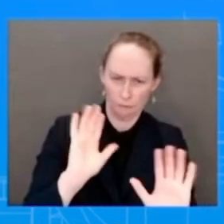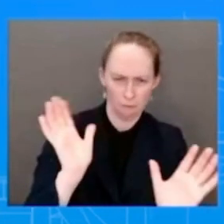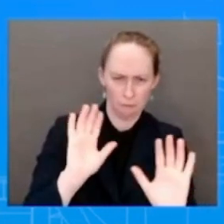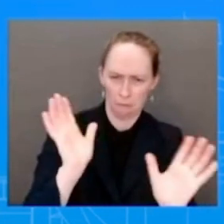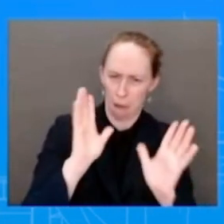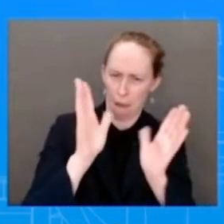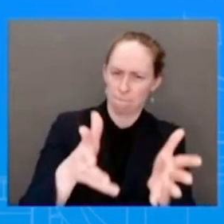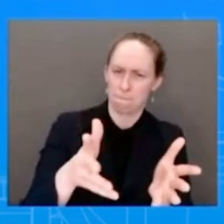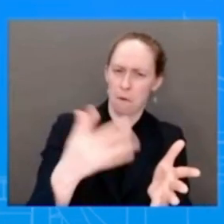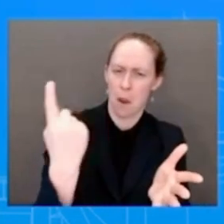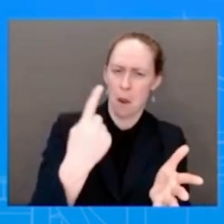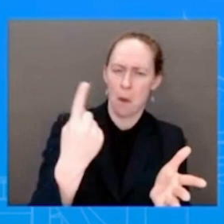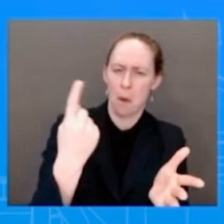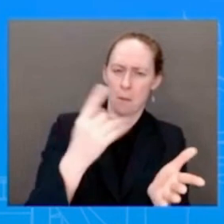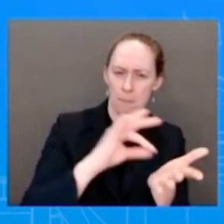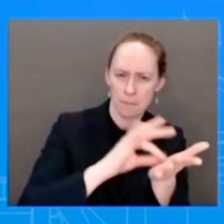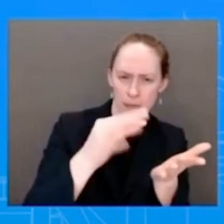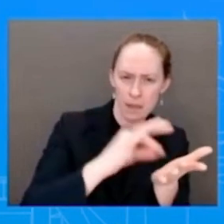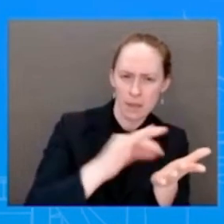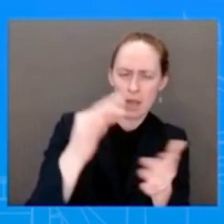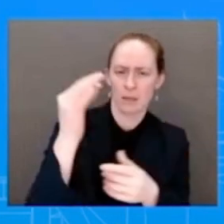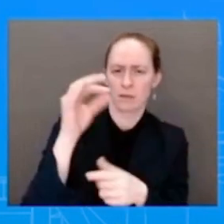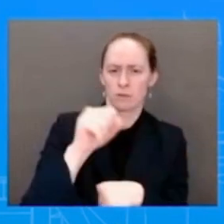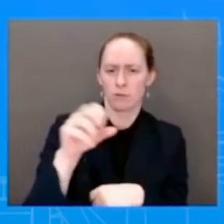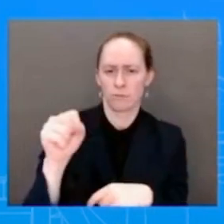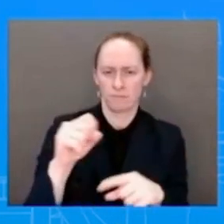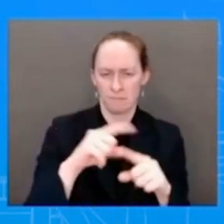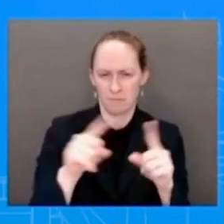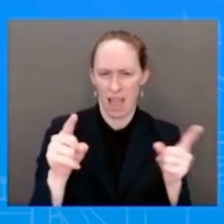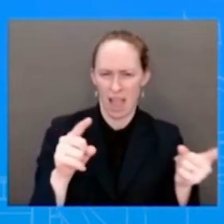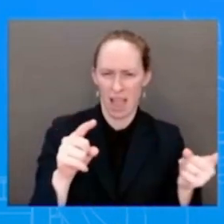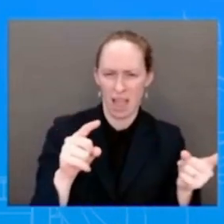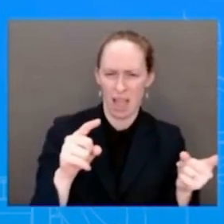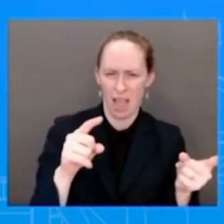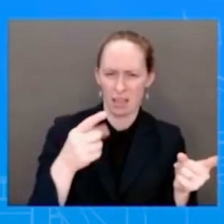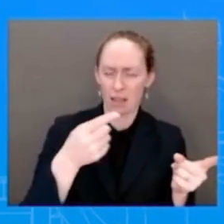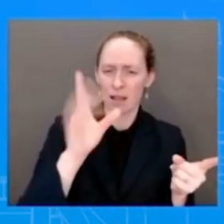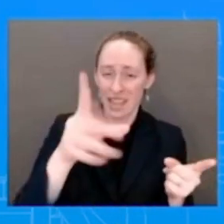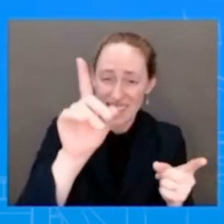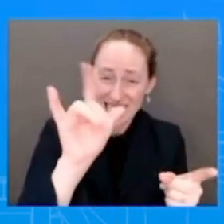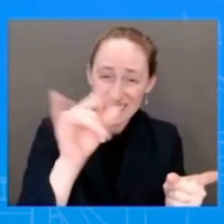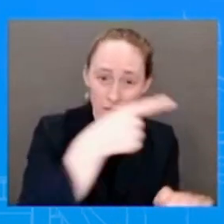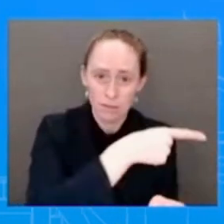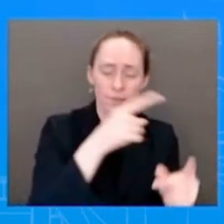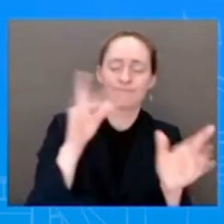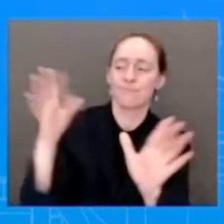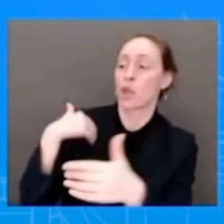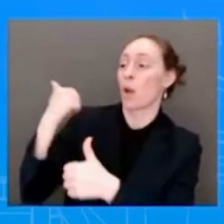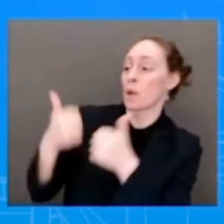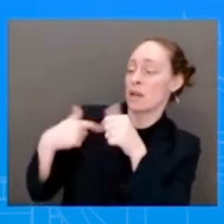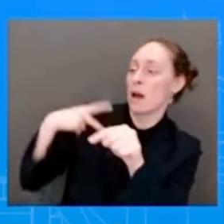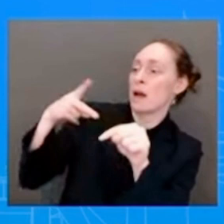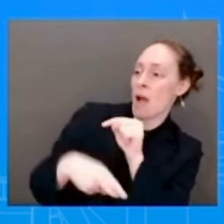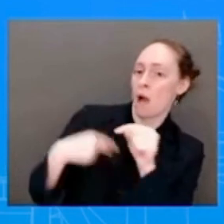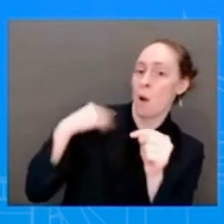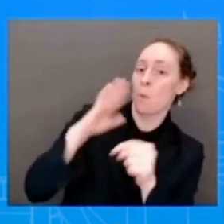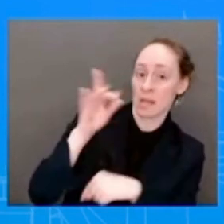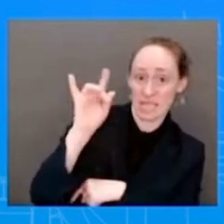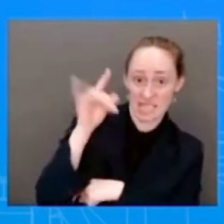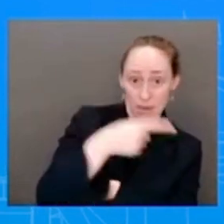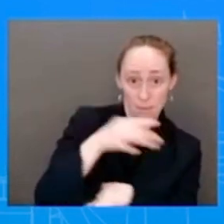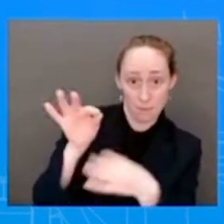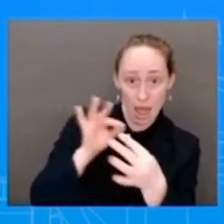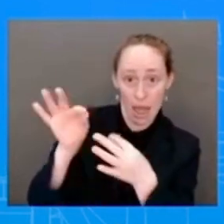look, they need to put forward a plan and we have not seen a plan yet. What we have seen and heard and you all, again, have